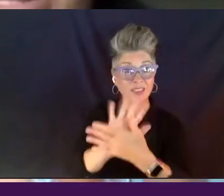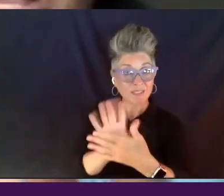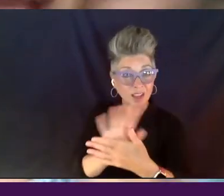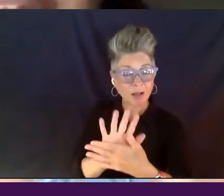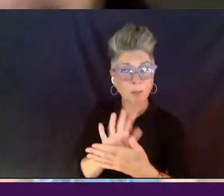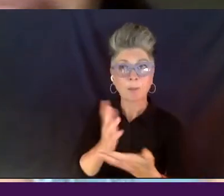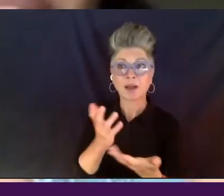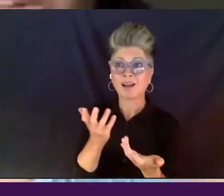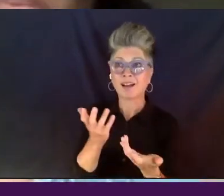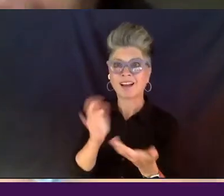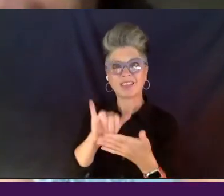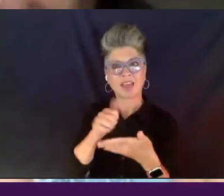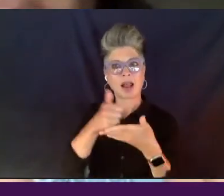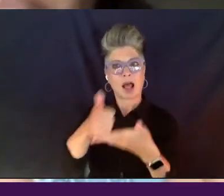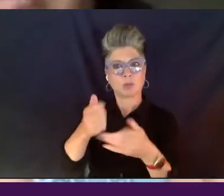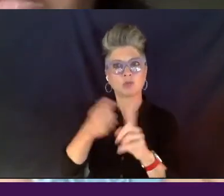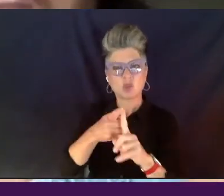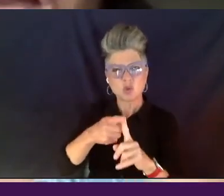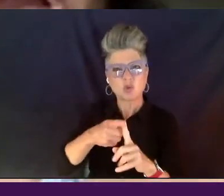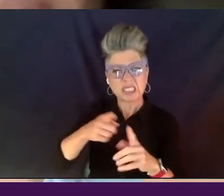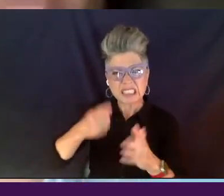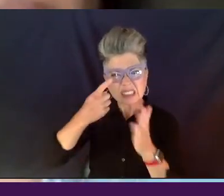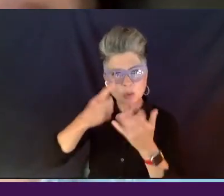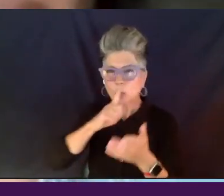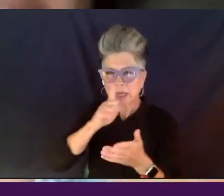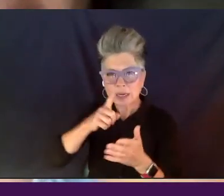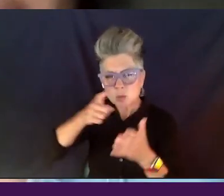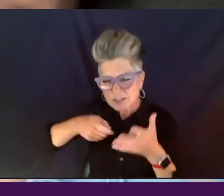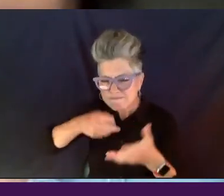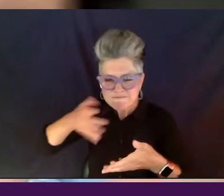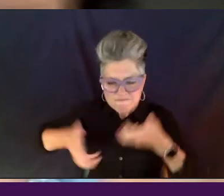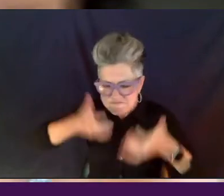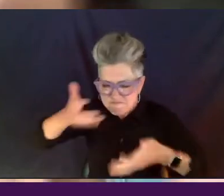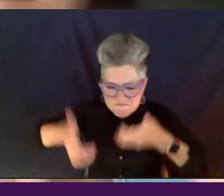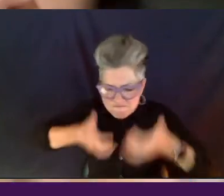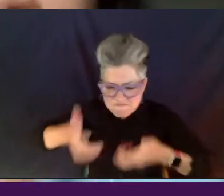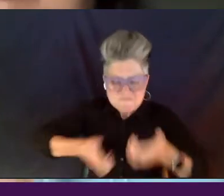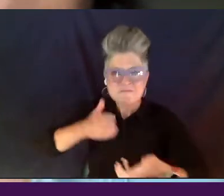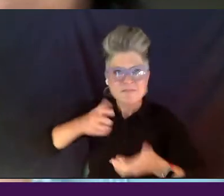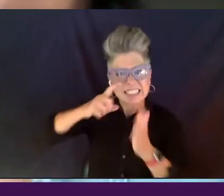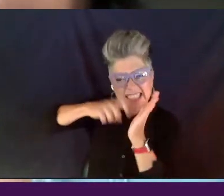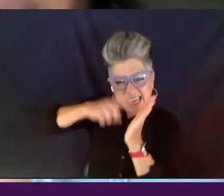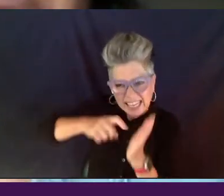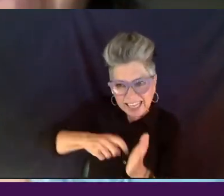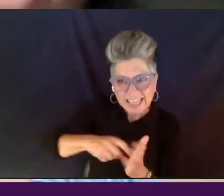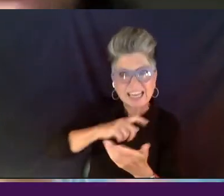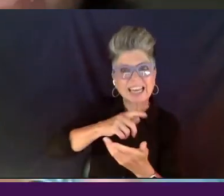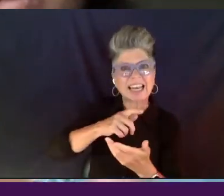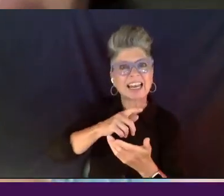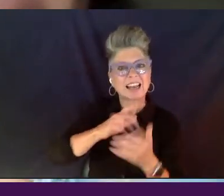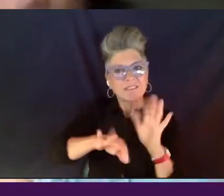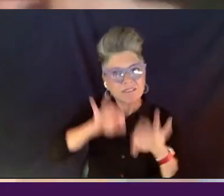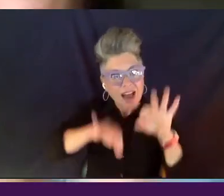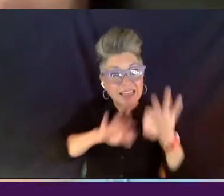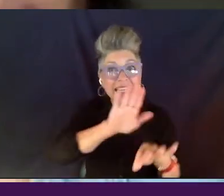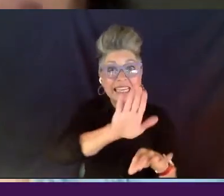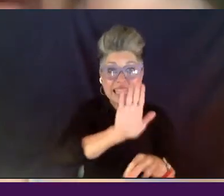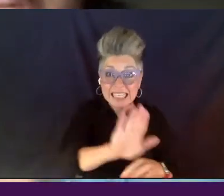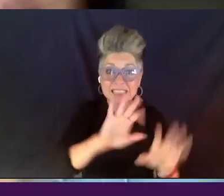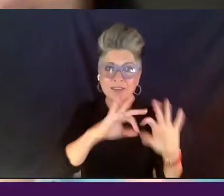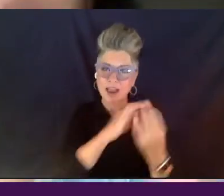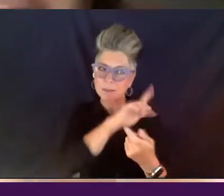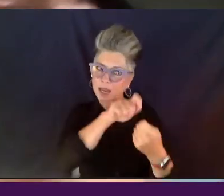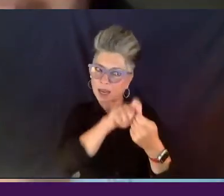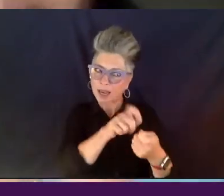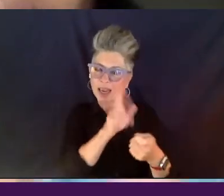said, excavate and sort of, um, uncover his family's specific history, but also uncover sort of the